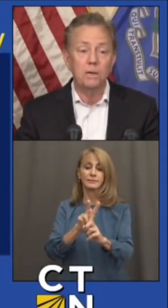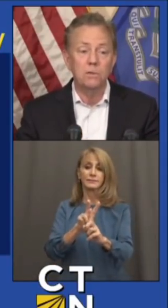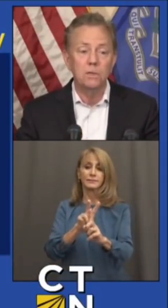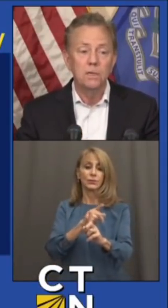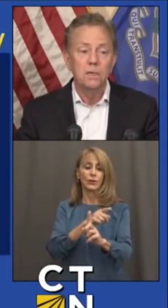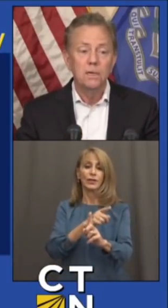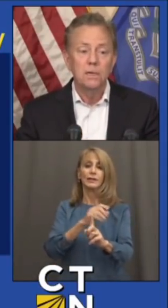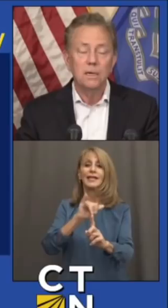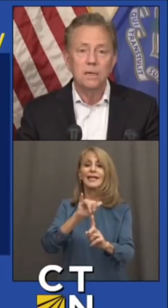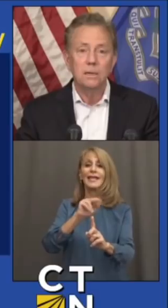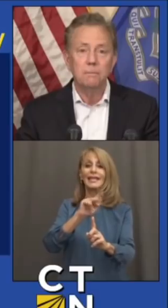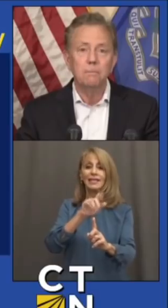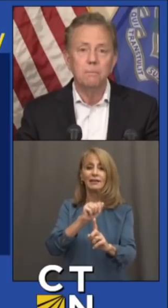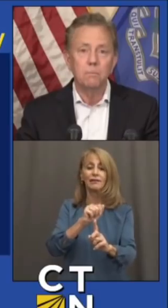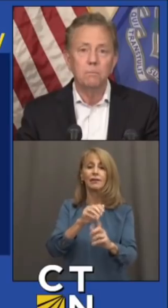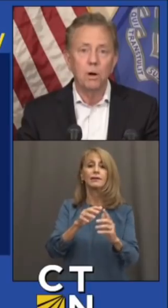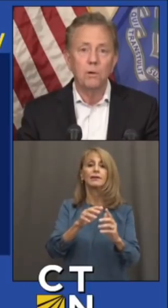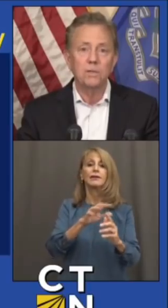background.